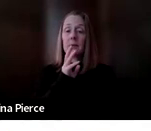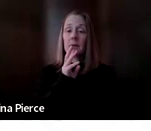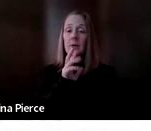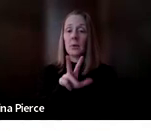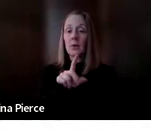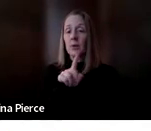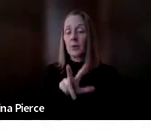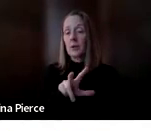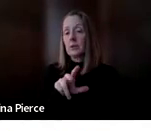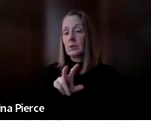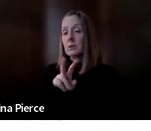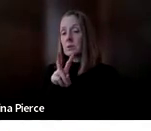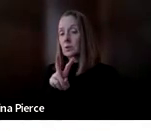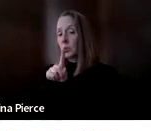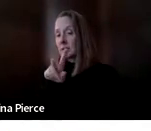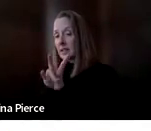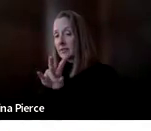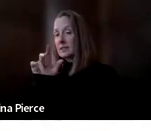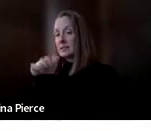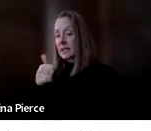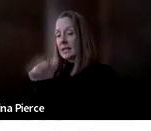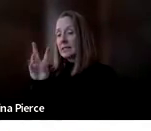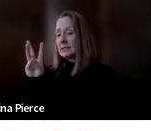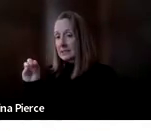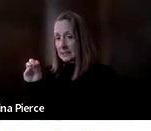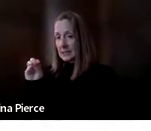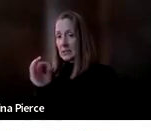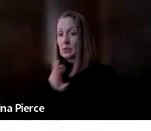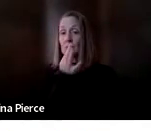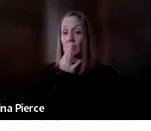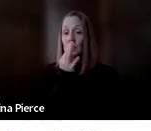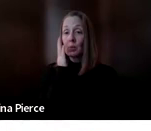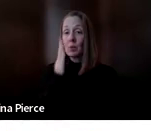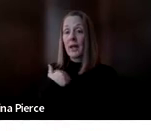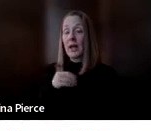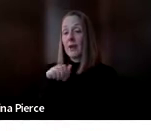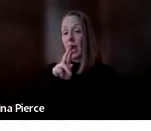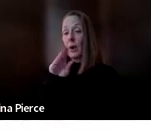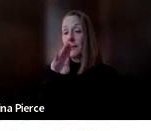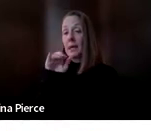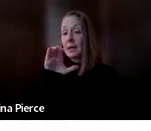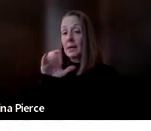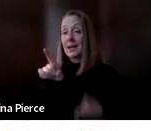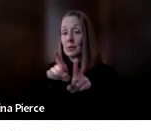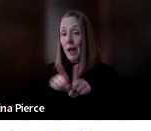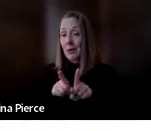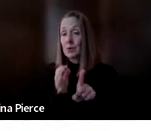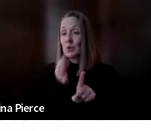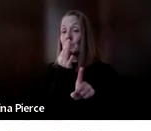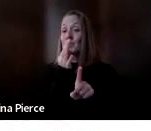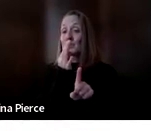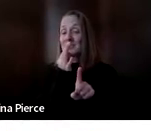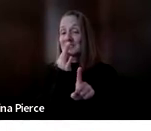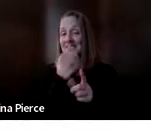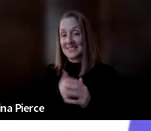-1060. And soon we will have an Arabic speaking Parent Mentor line as well coming soon. Keep you